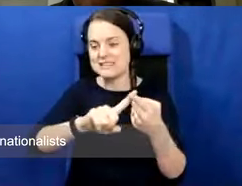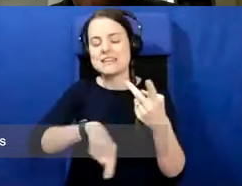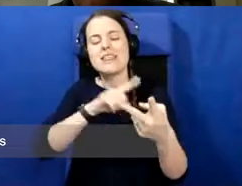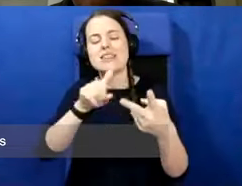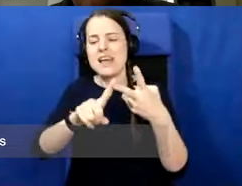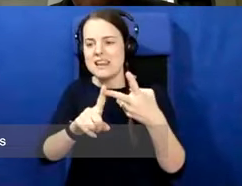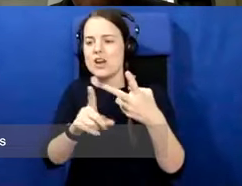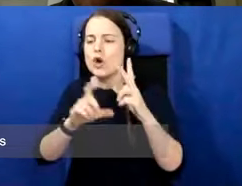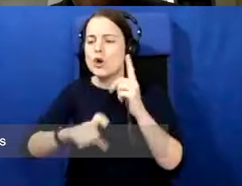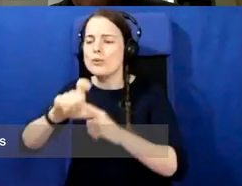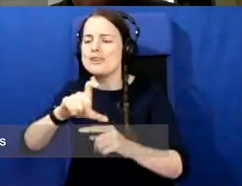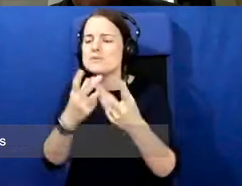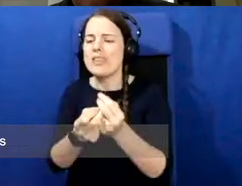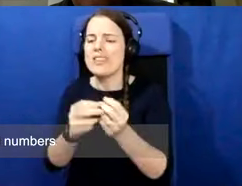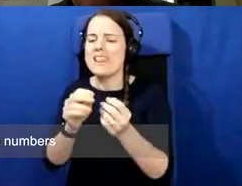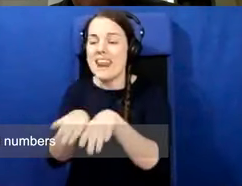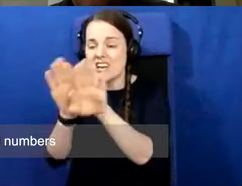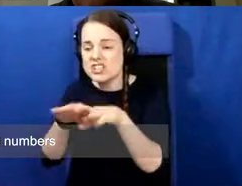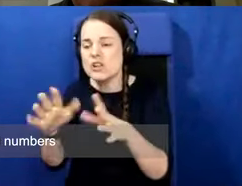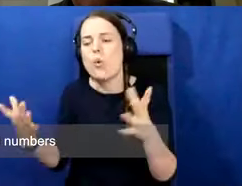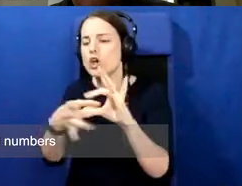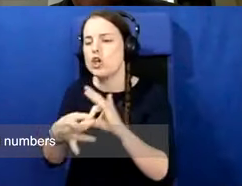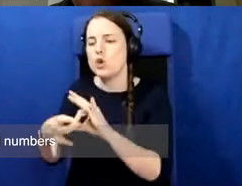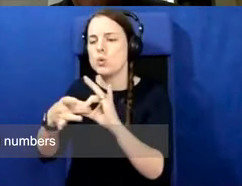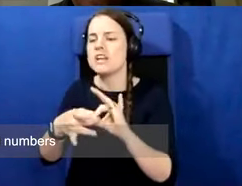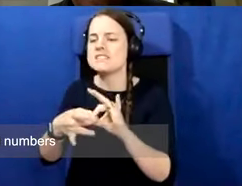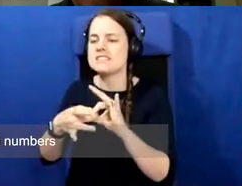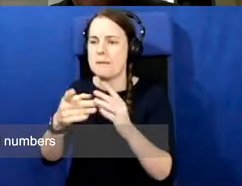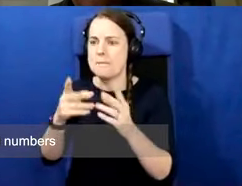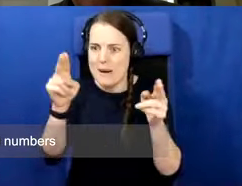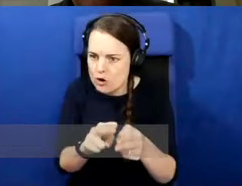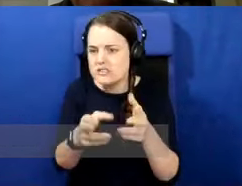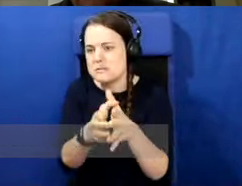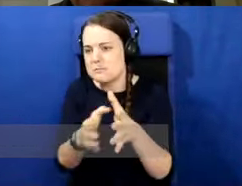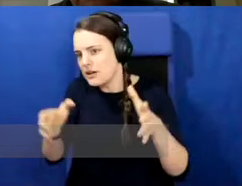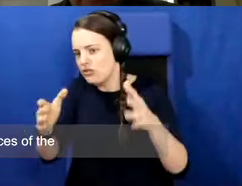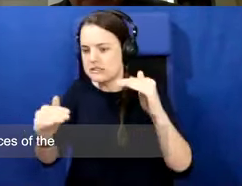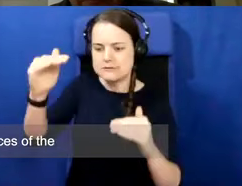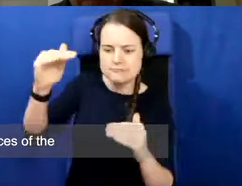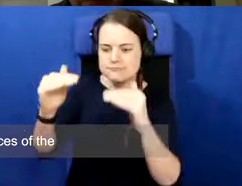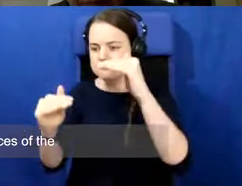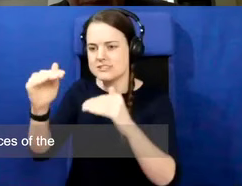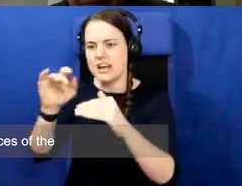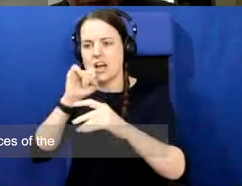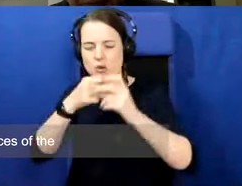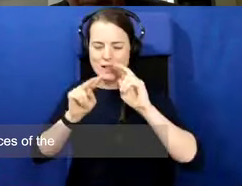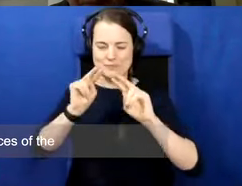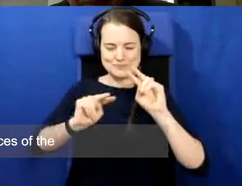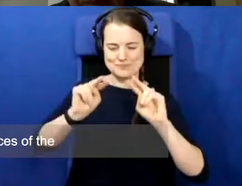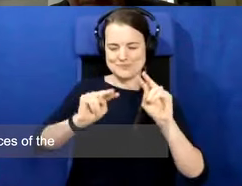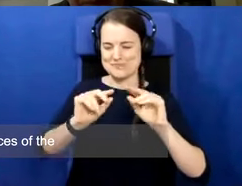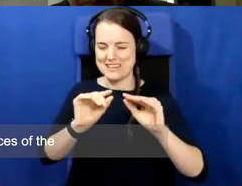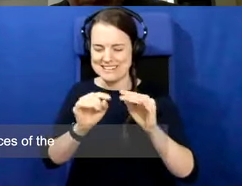or unionist minorities or majorities in substantial numbers. And you will pick up the nuances of